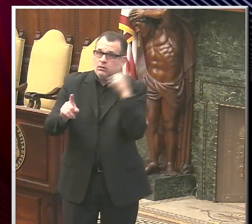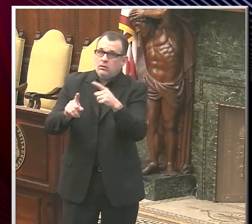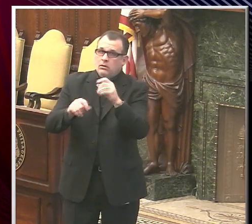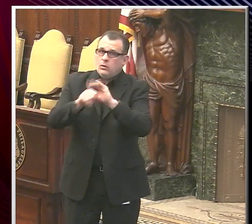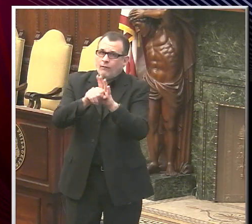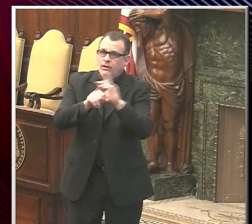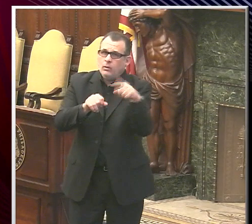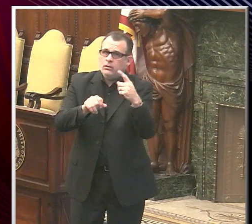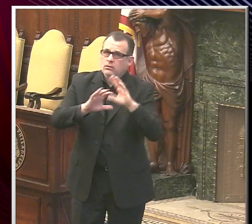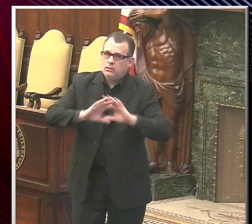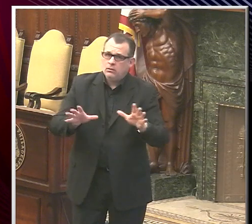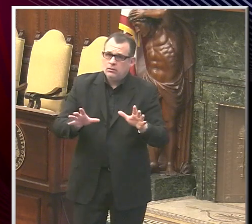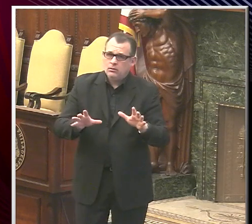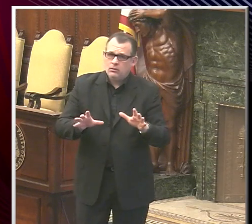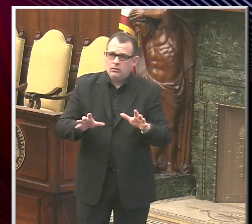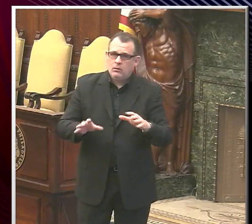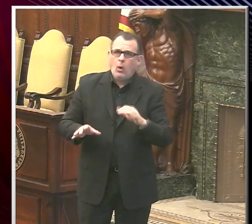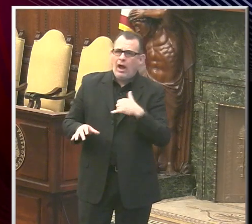Yes, I do.